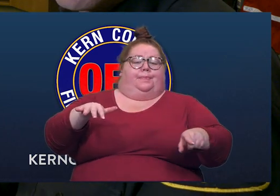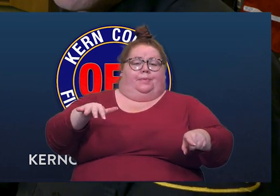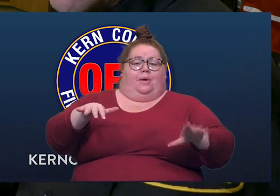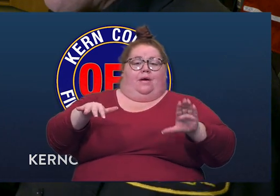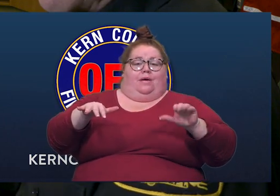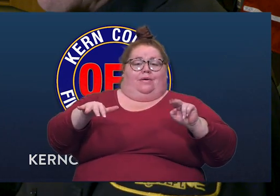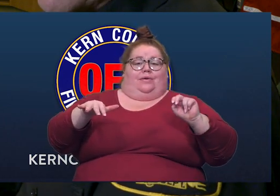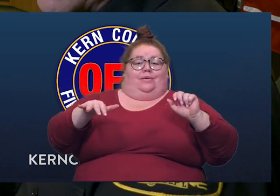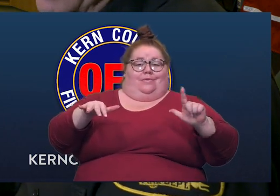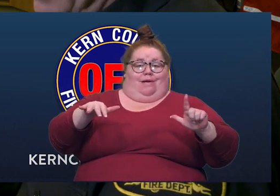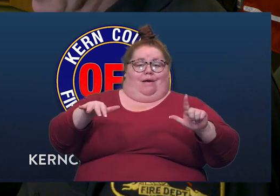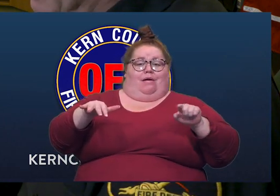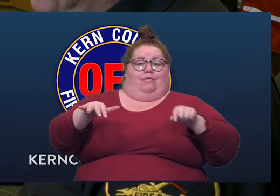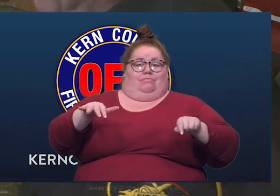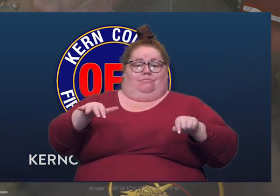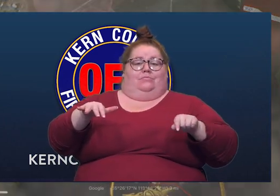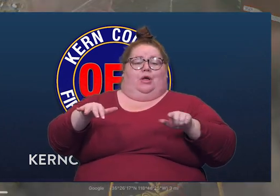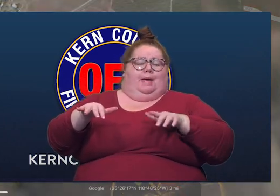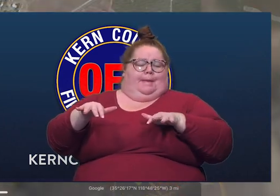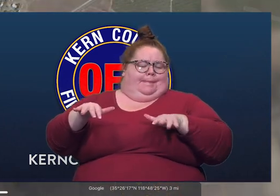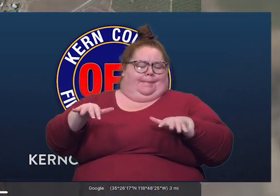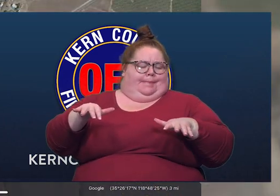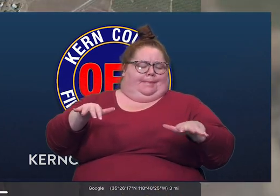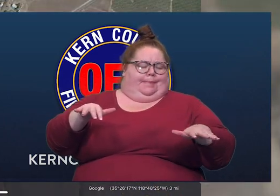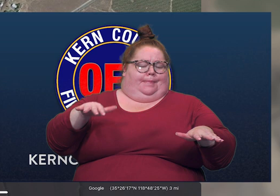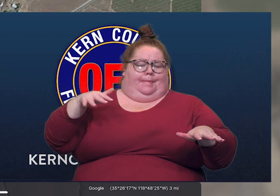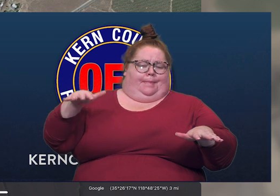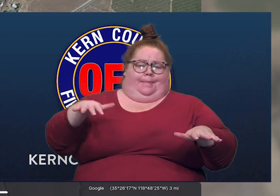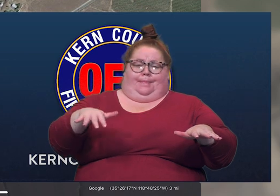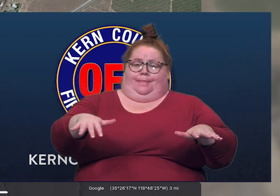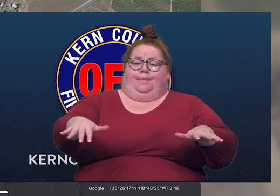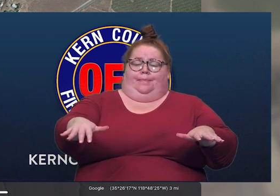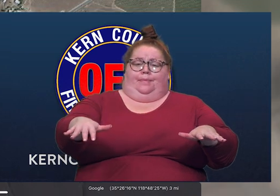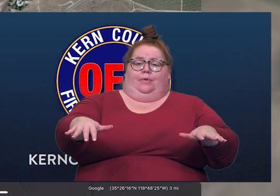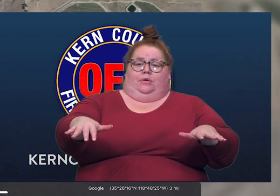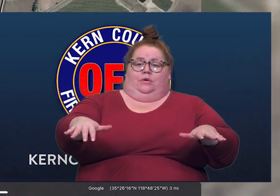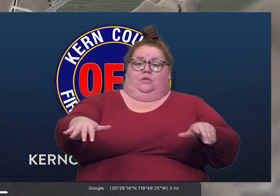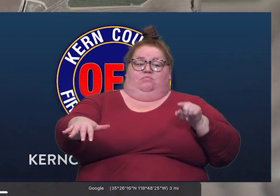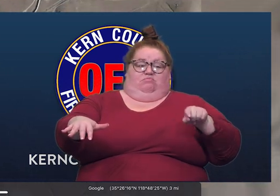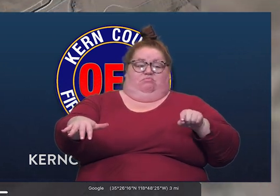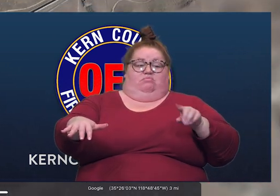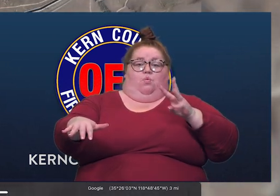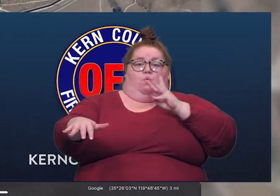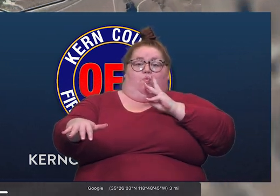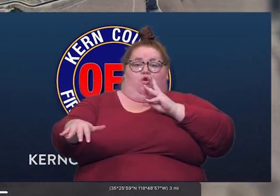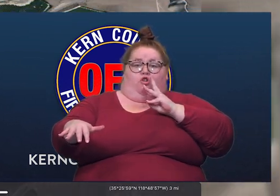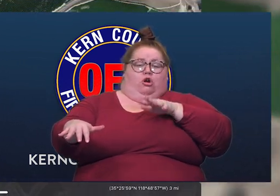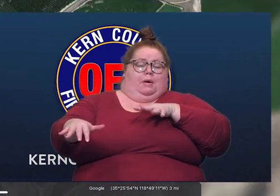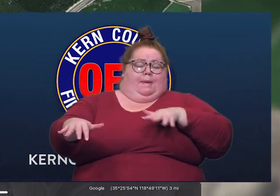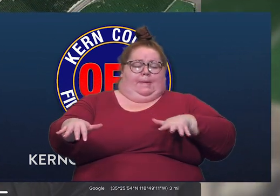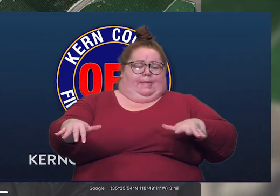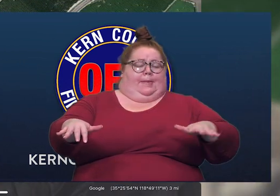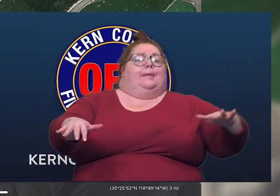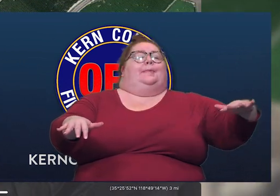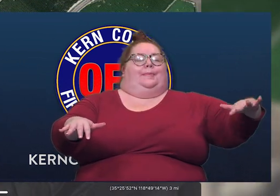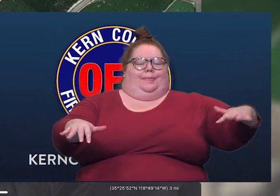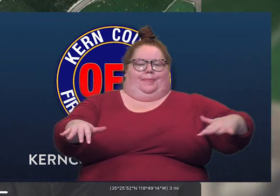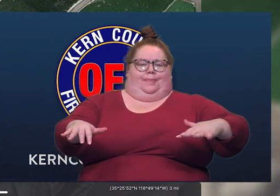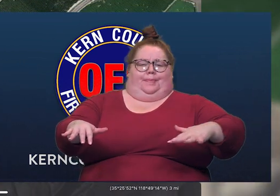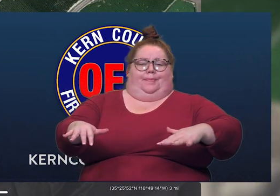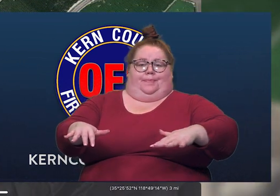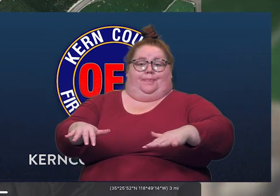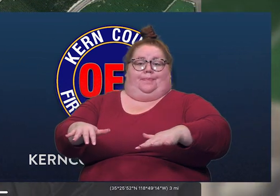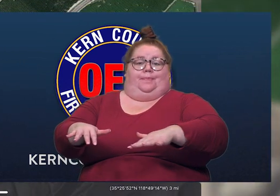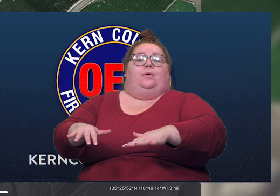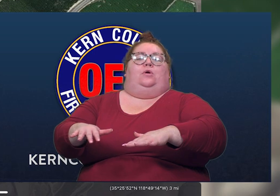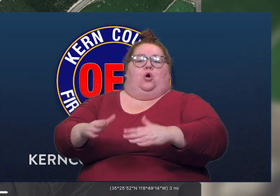Canyon, there is a canal that people see in there where it diverts water out of that area. But that water continues back to an additional